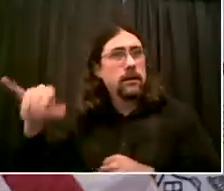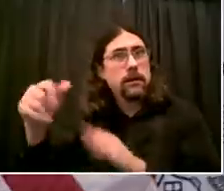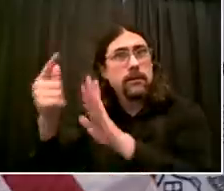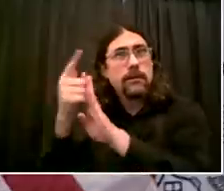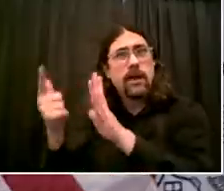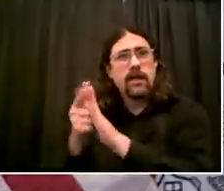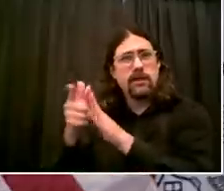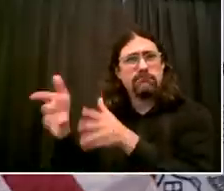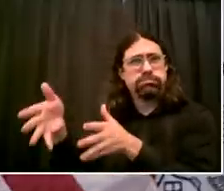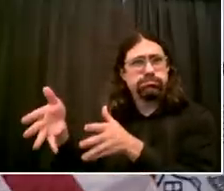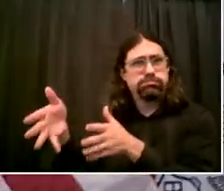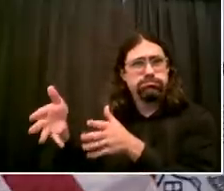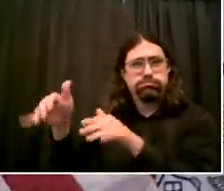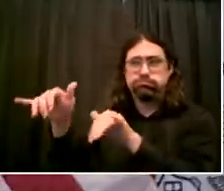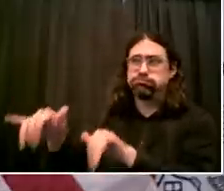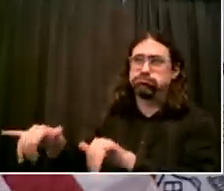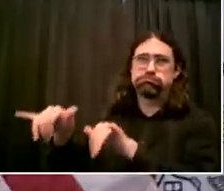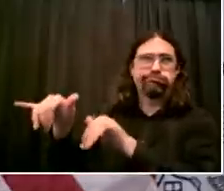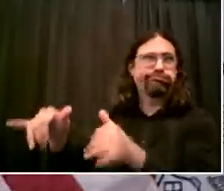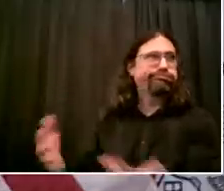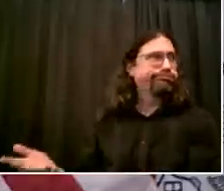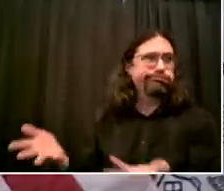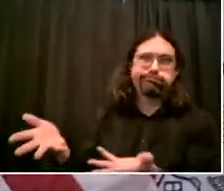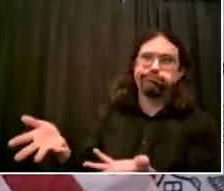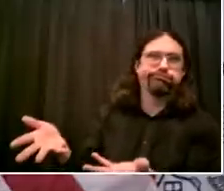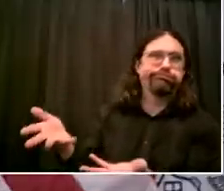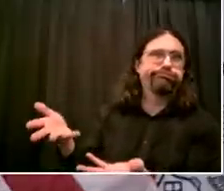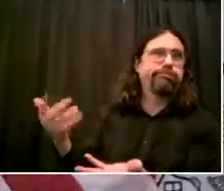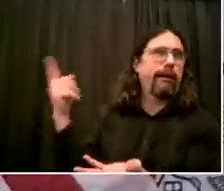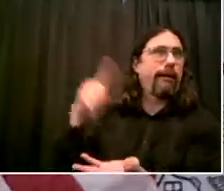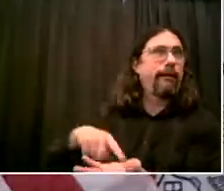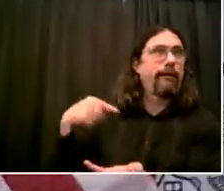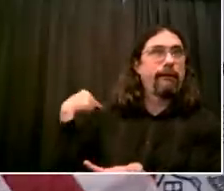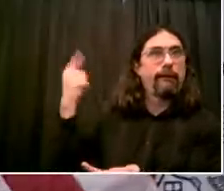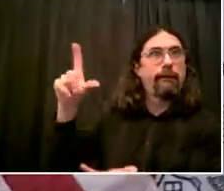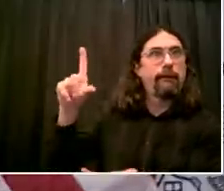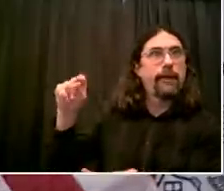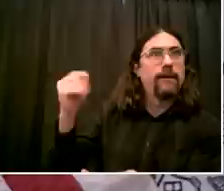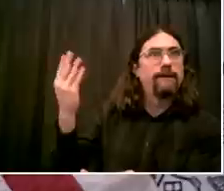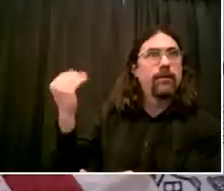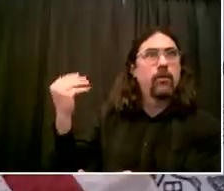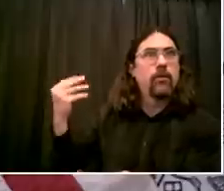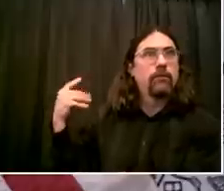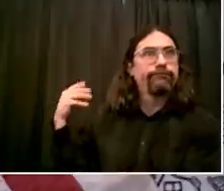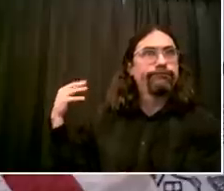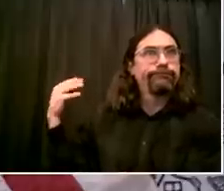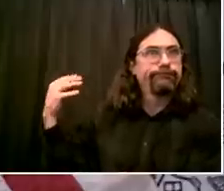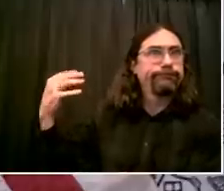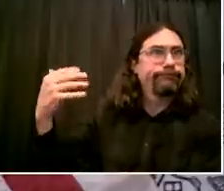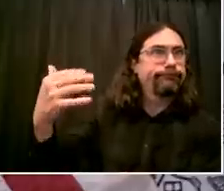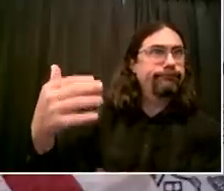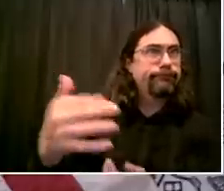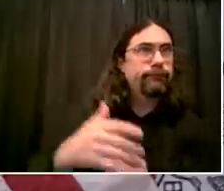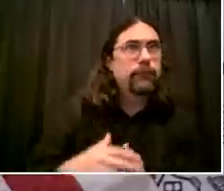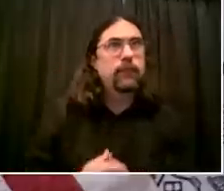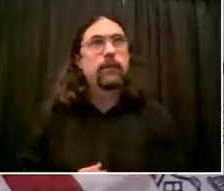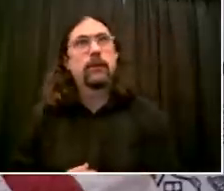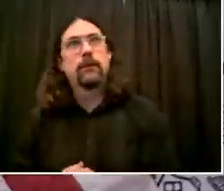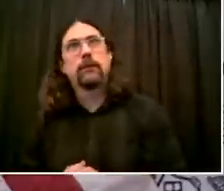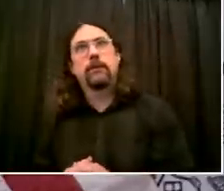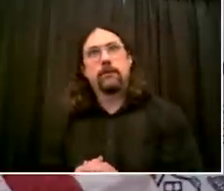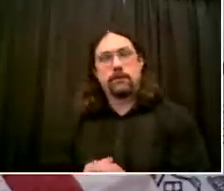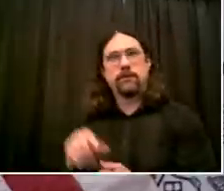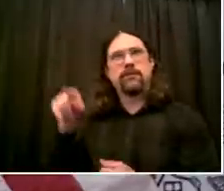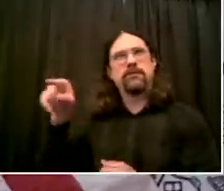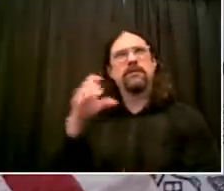Lanceman has been talking about exceptions that your administration has been trying to get into the legislation. Yeah, Emily. I've worked